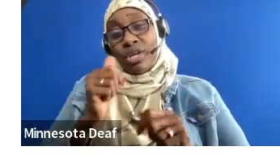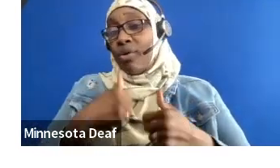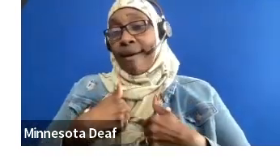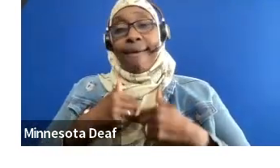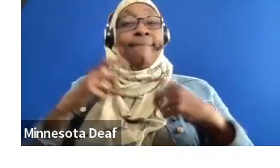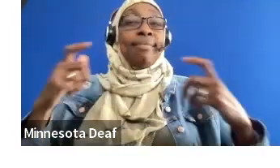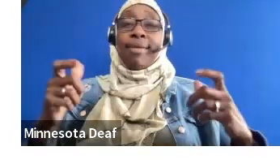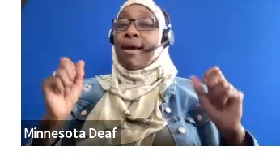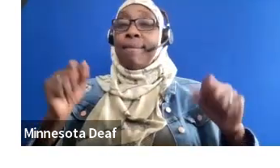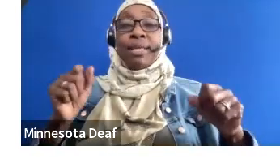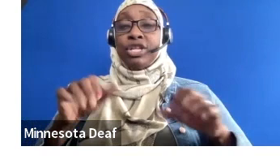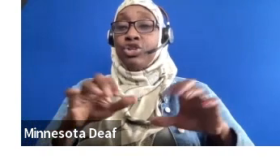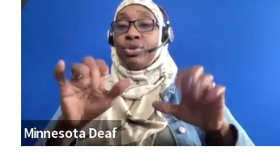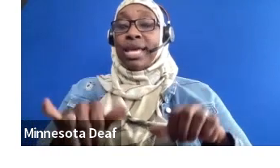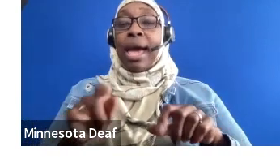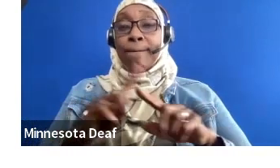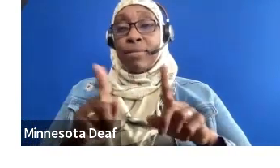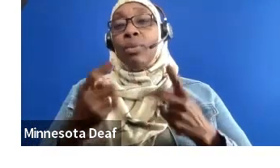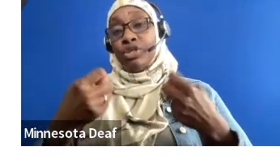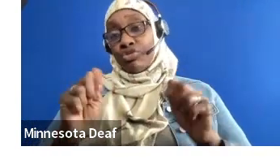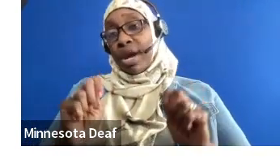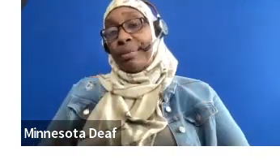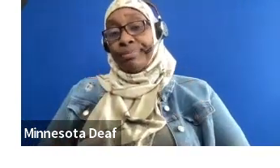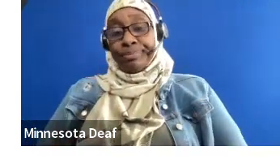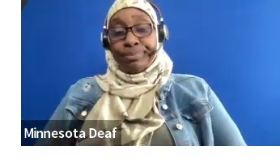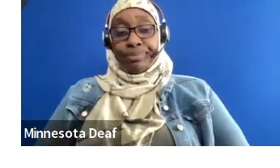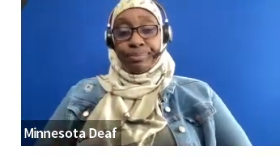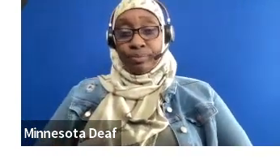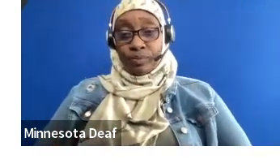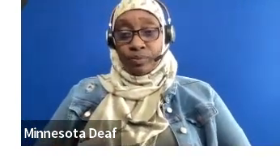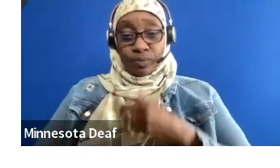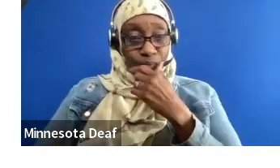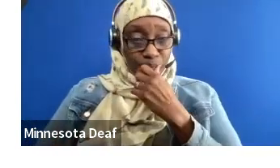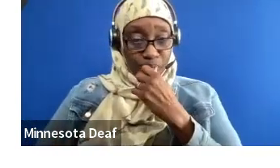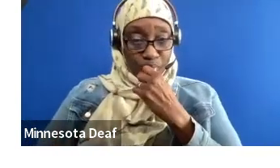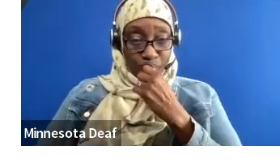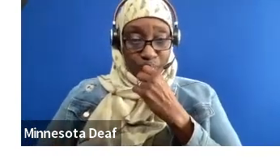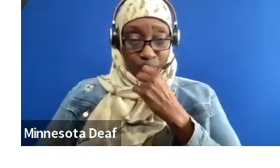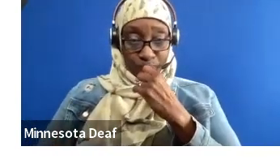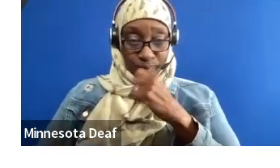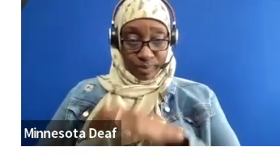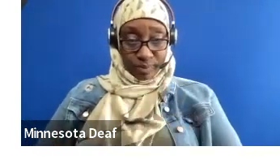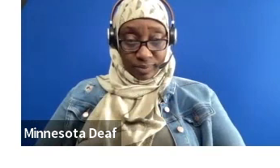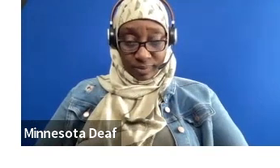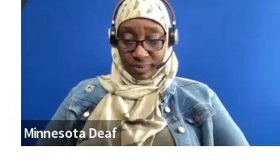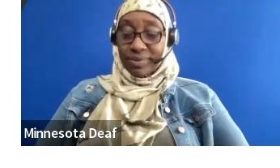organized organizations. That's great. We try. I think we have time for one more question.